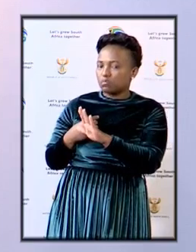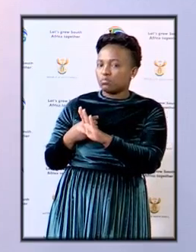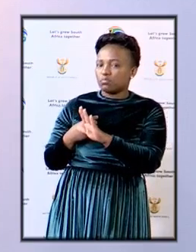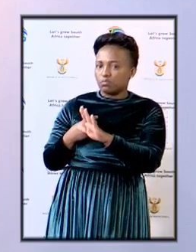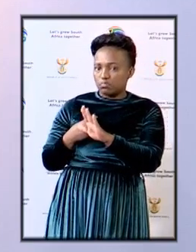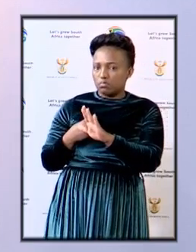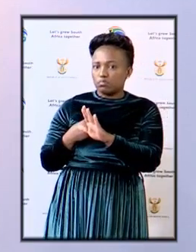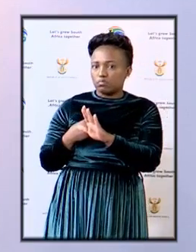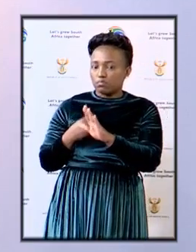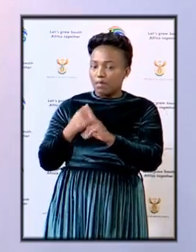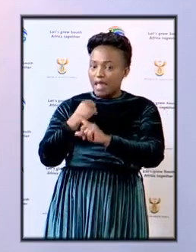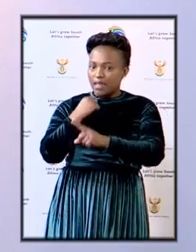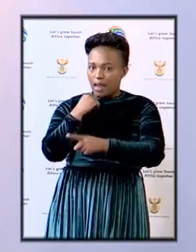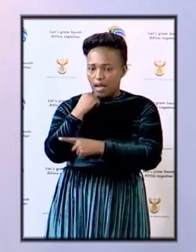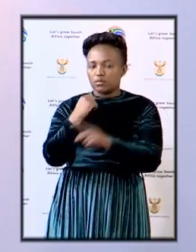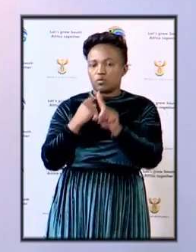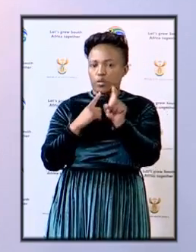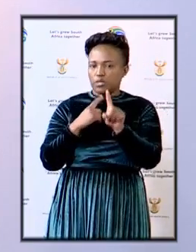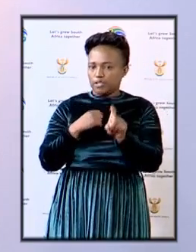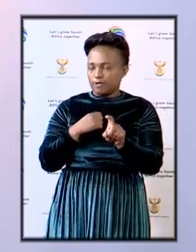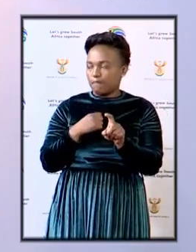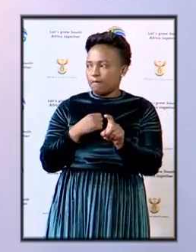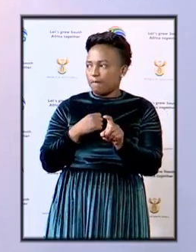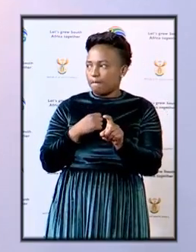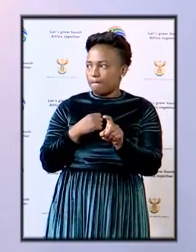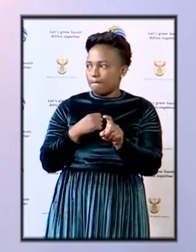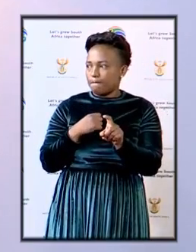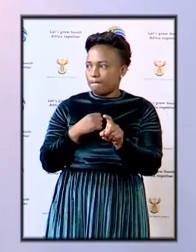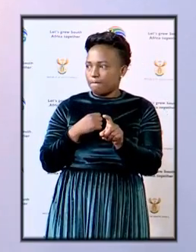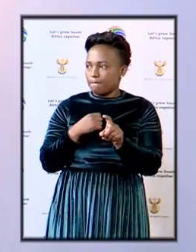will be our last round of questions that will be taken